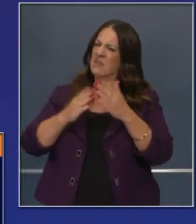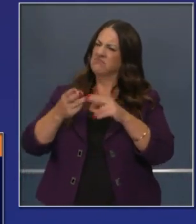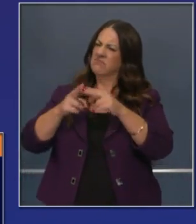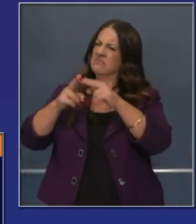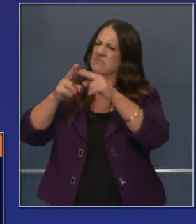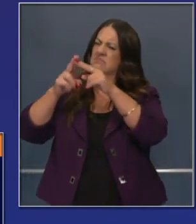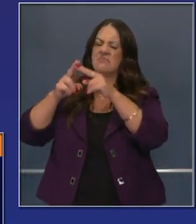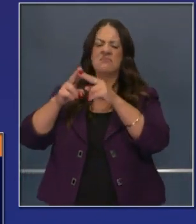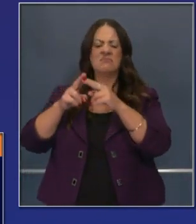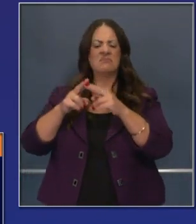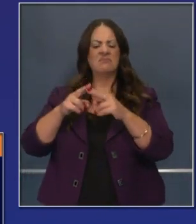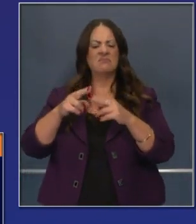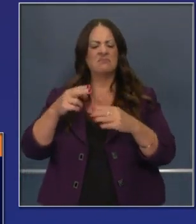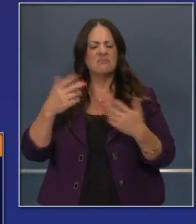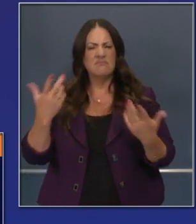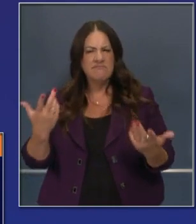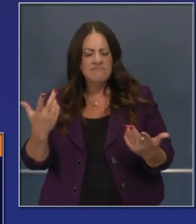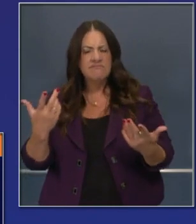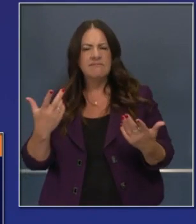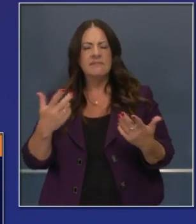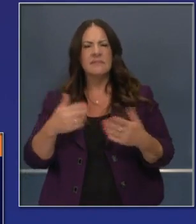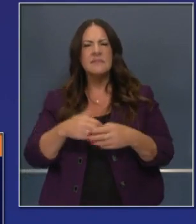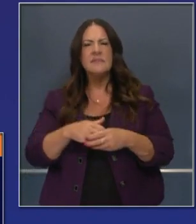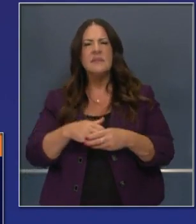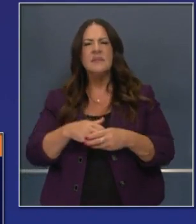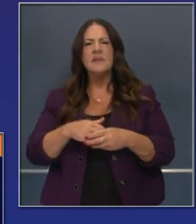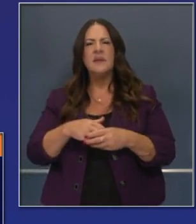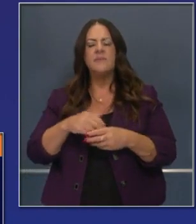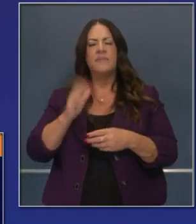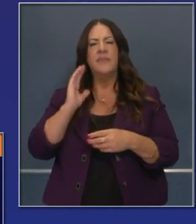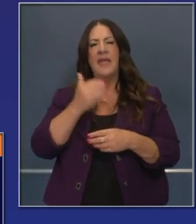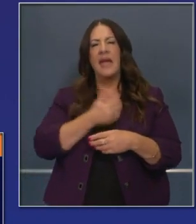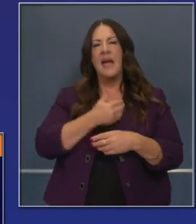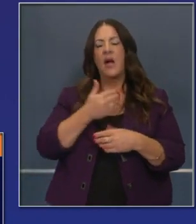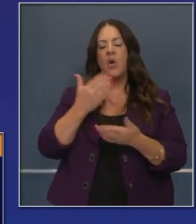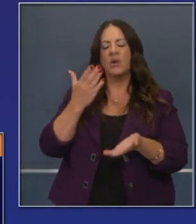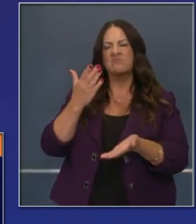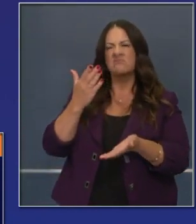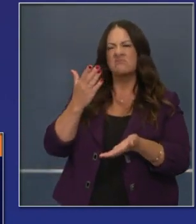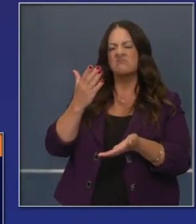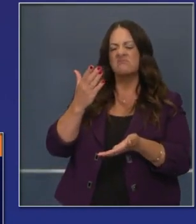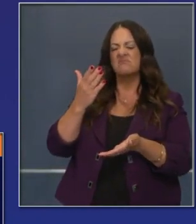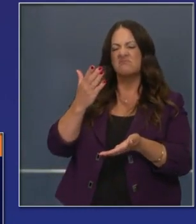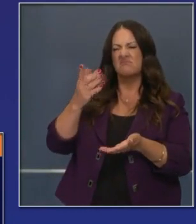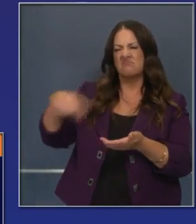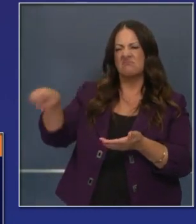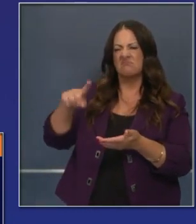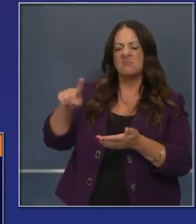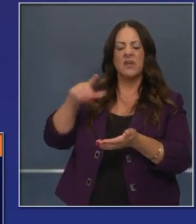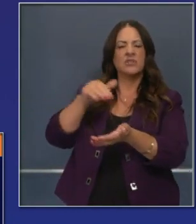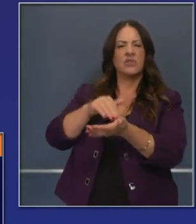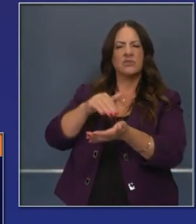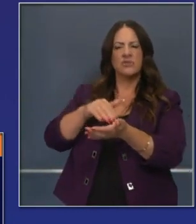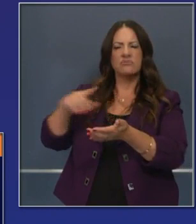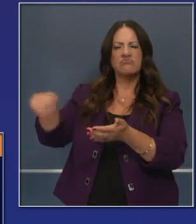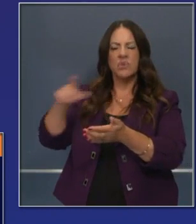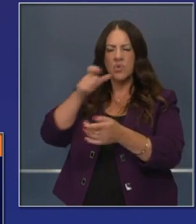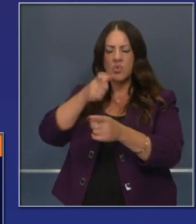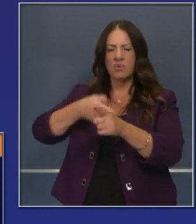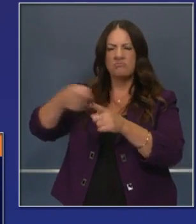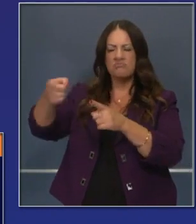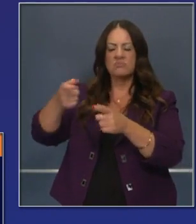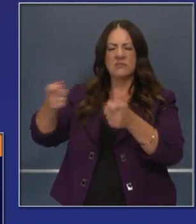what is commonly referred to by our health representatives, and that's the are effective. Let's take a look here